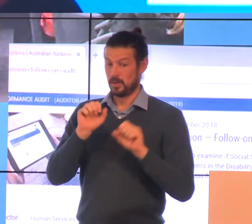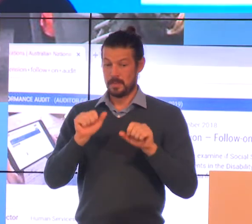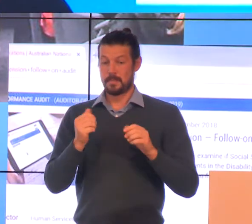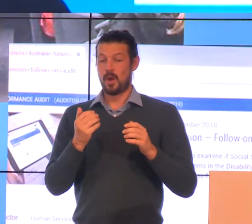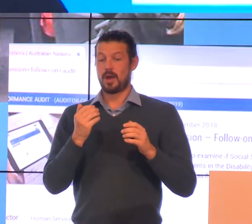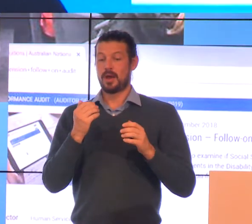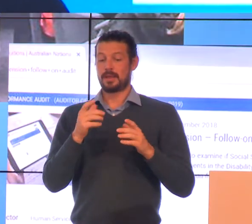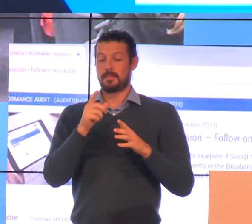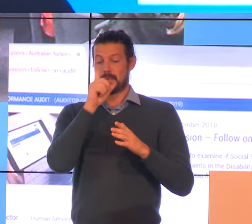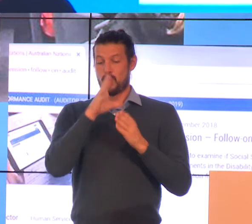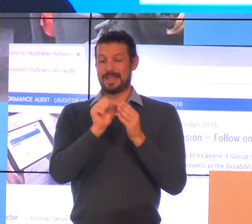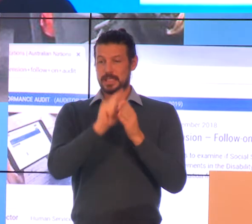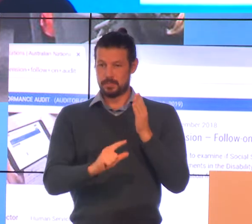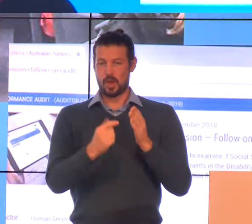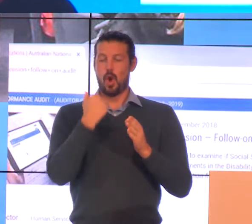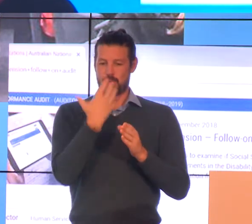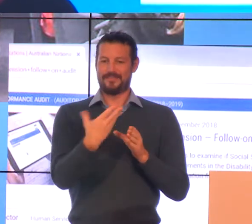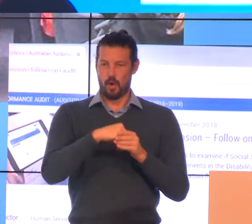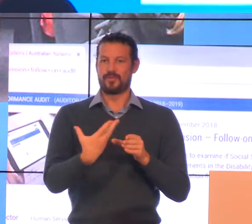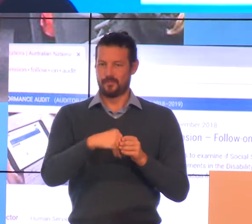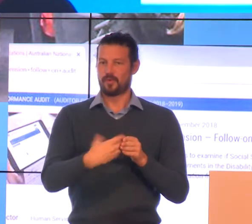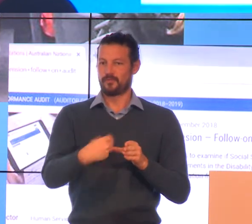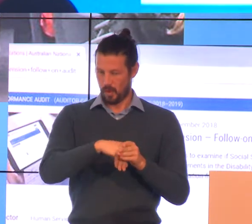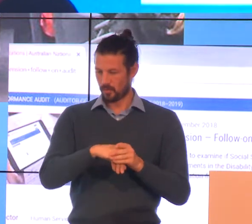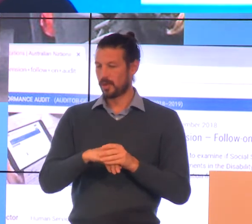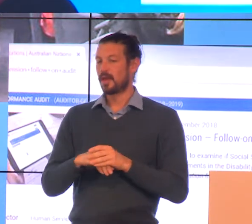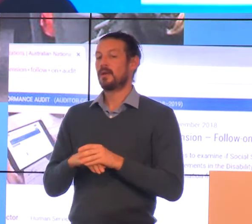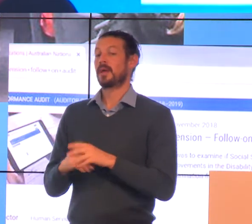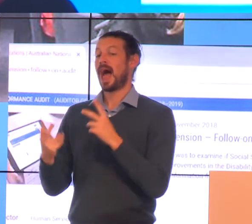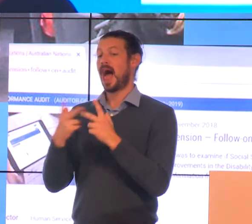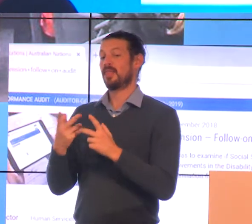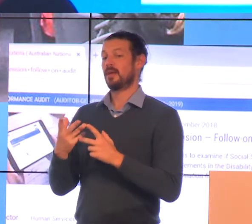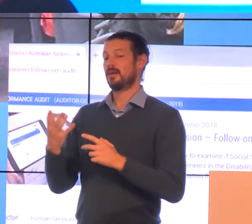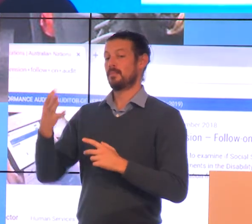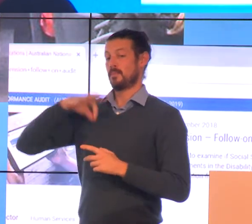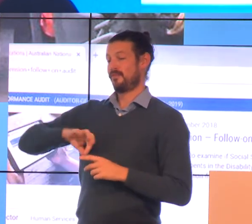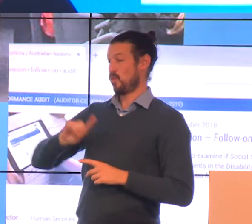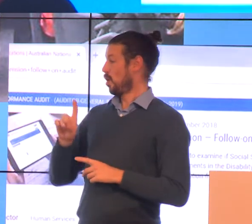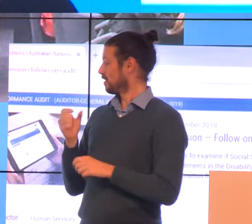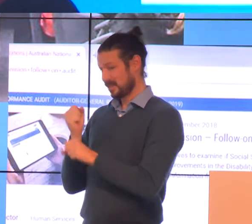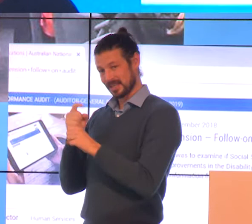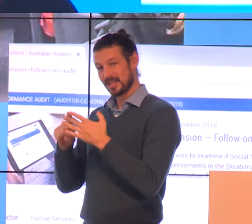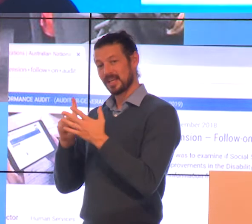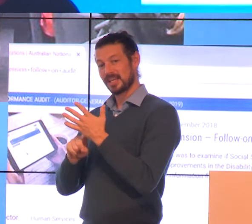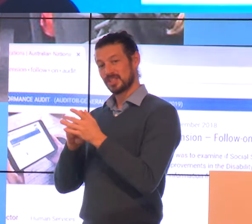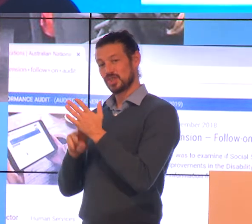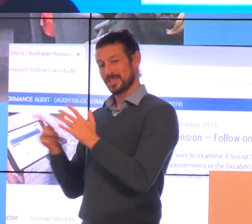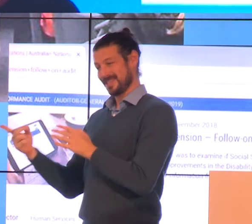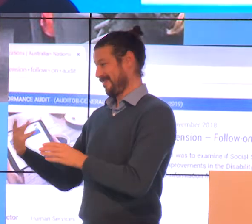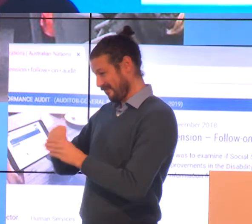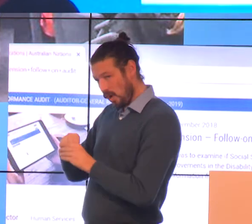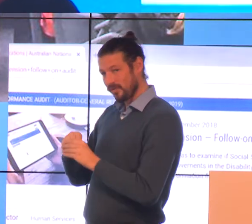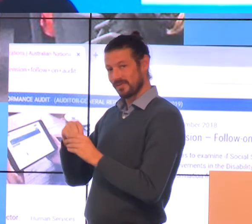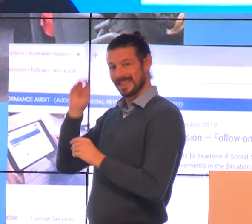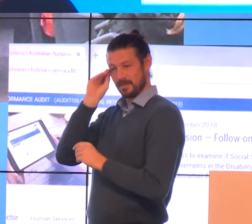every stage of our project but also we benefited from having Gillian on our committee that oversaw our